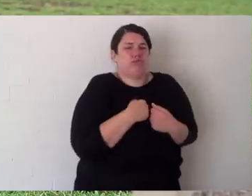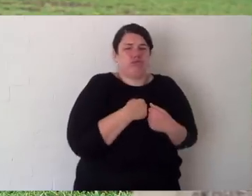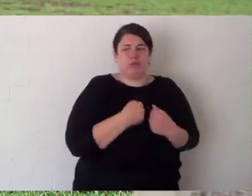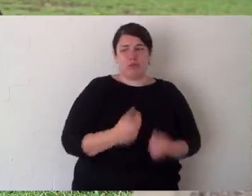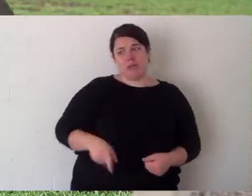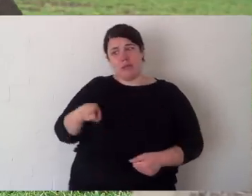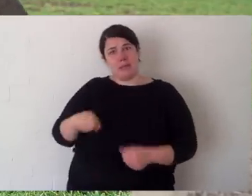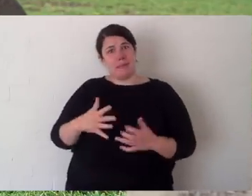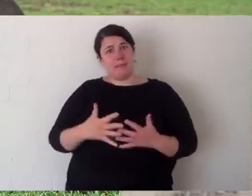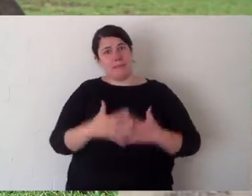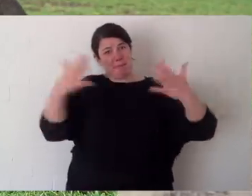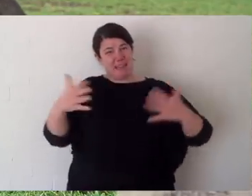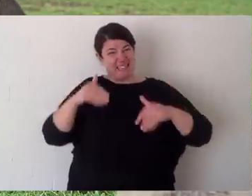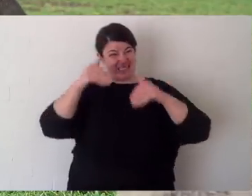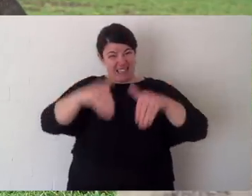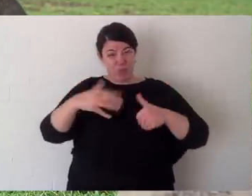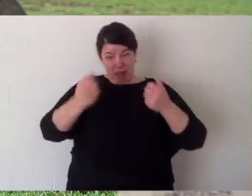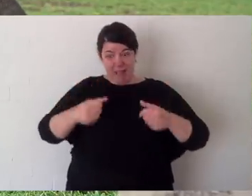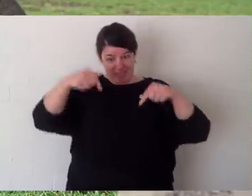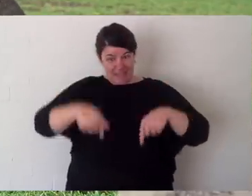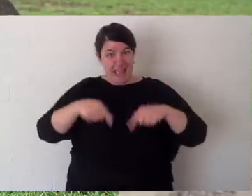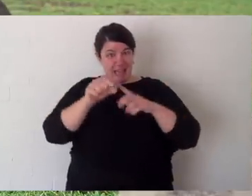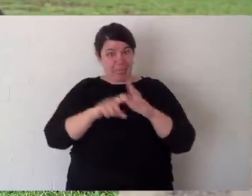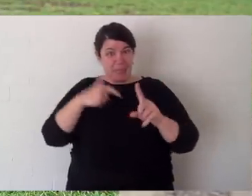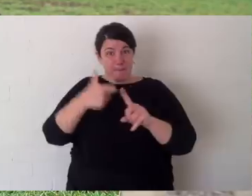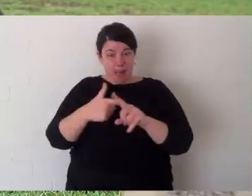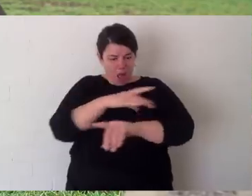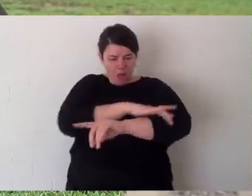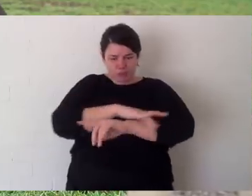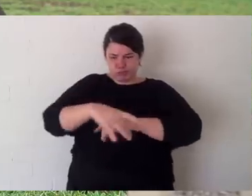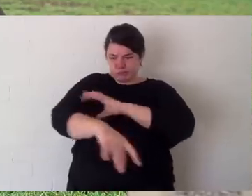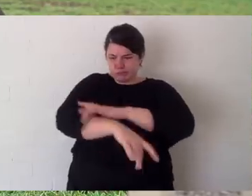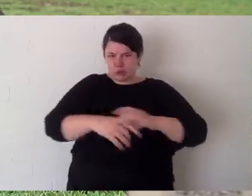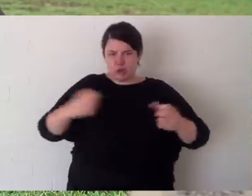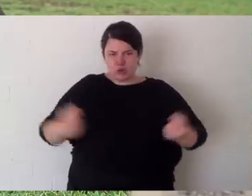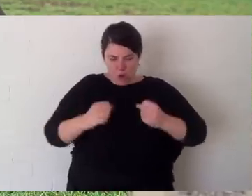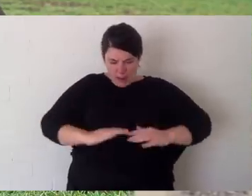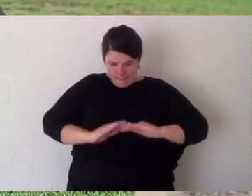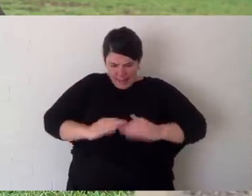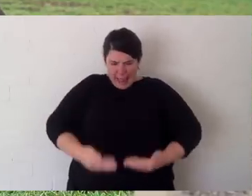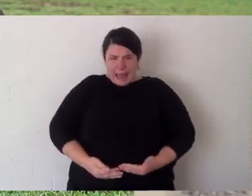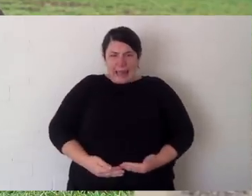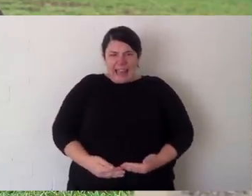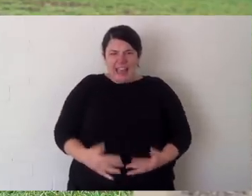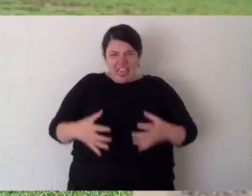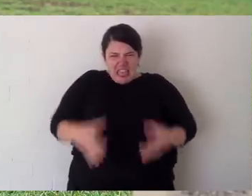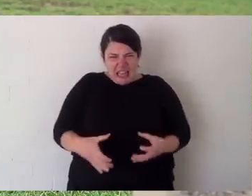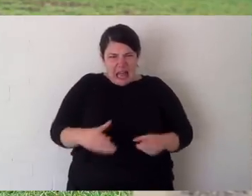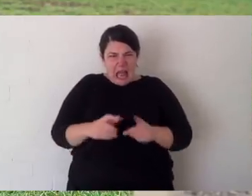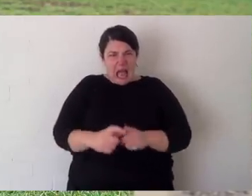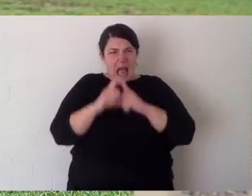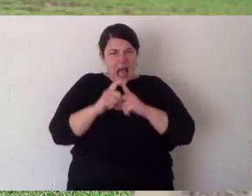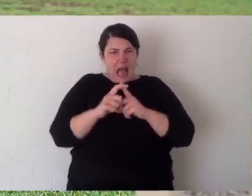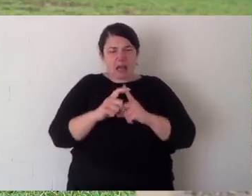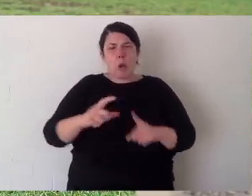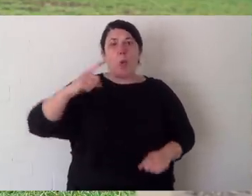male. He's our biggest male here at the reptile park. So his forearms are so strong. His belly is thick and